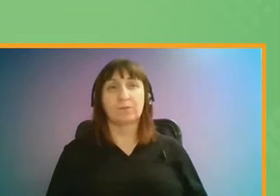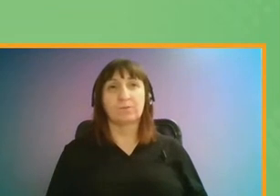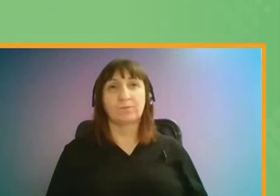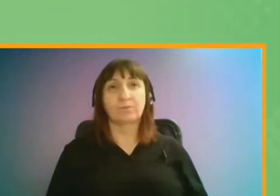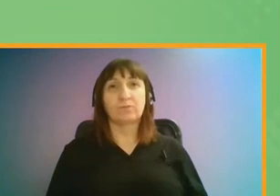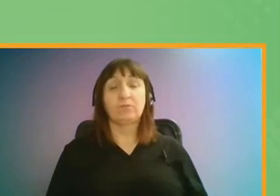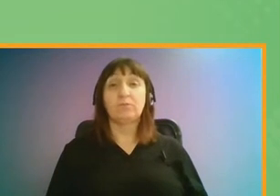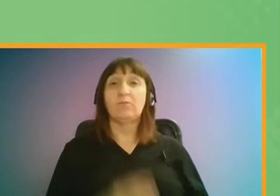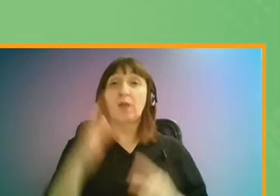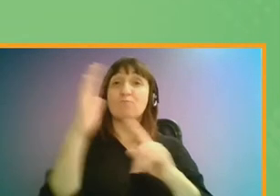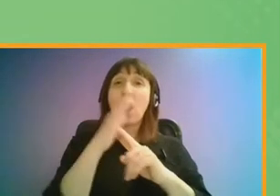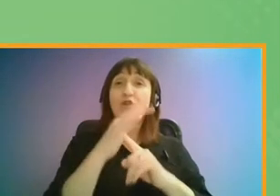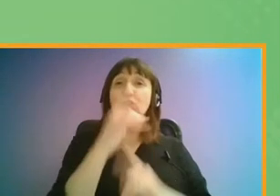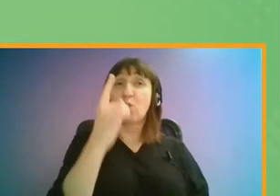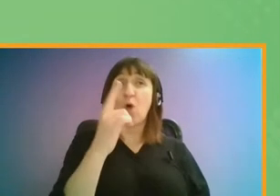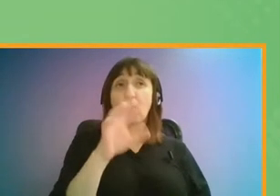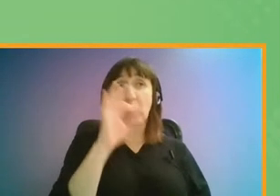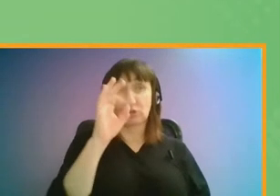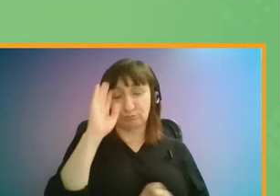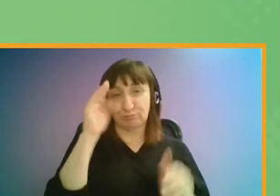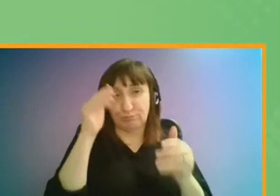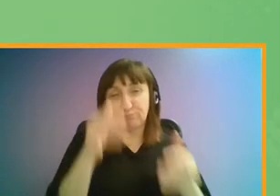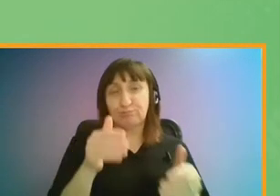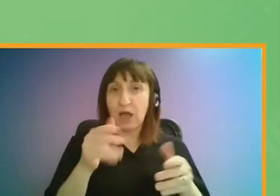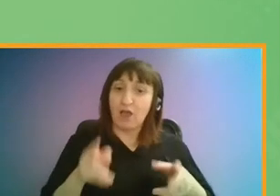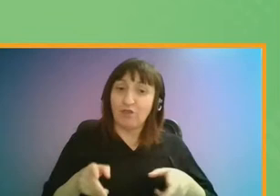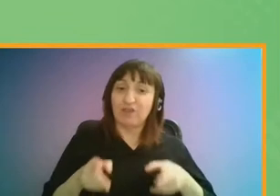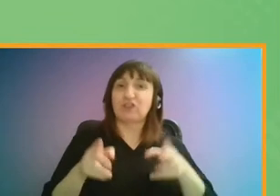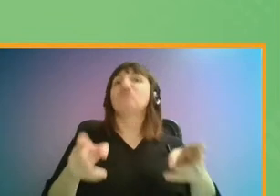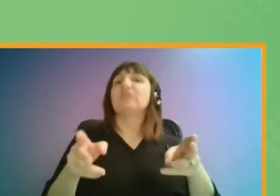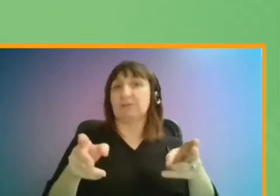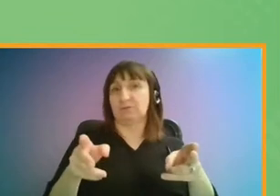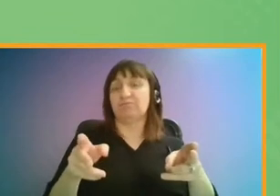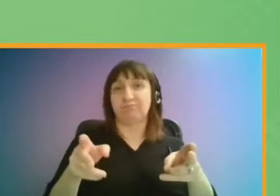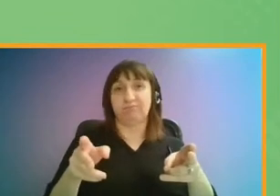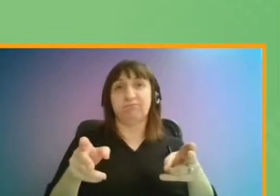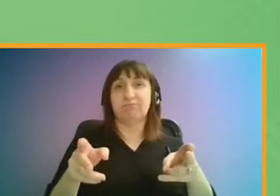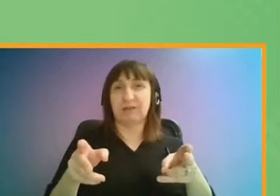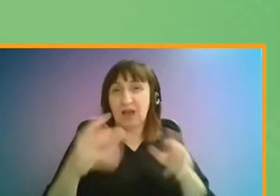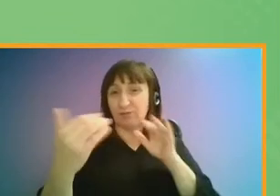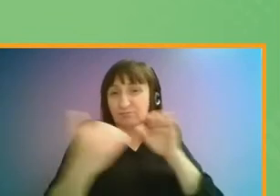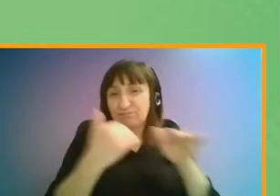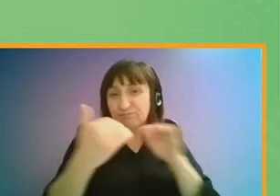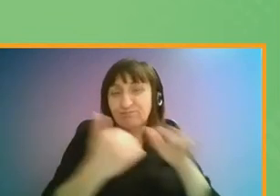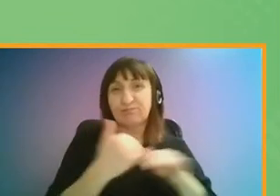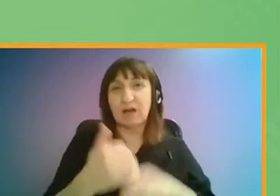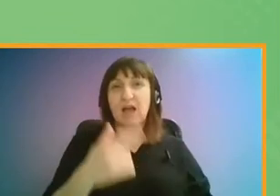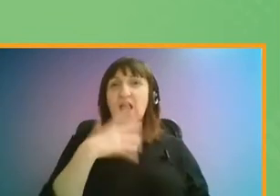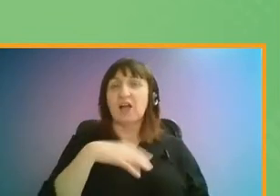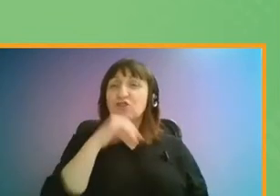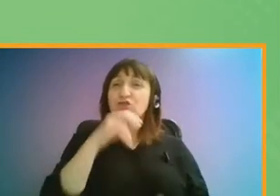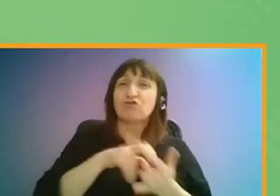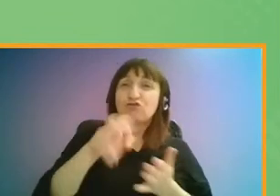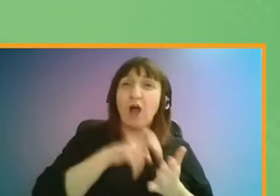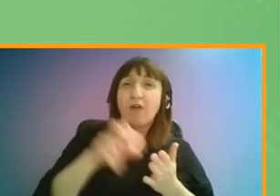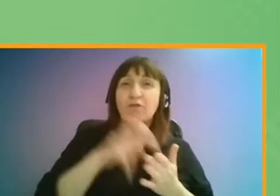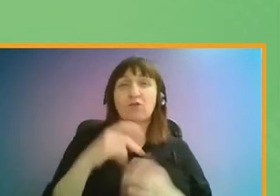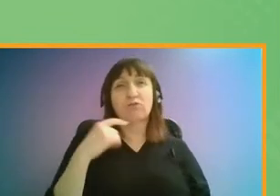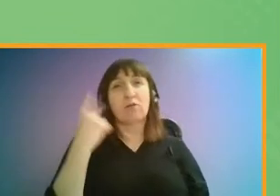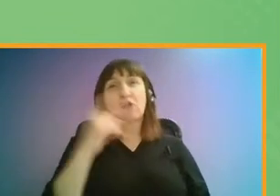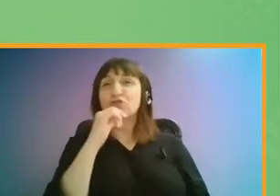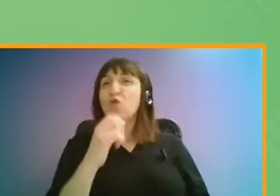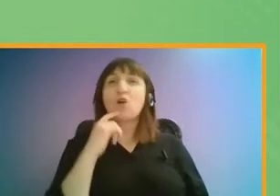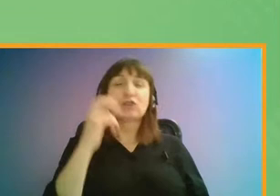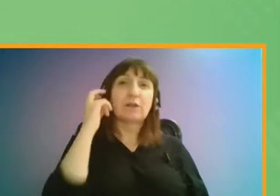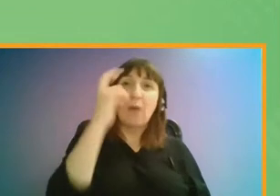So for priority one, we chose to look at the street. Travel in London is not just about the part of the journey which is on the bus, tube or